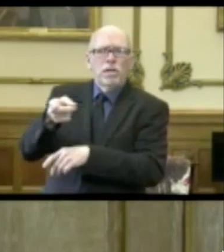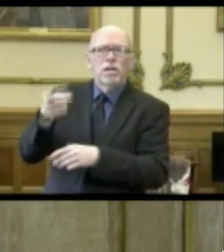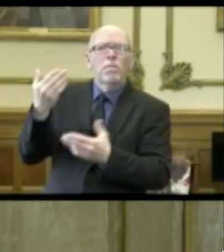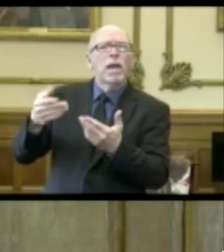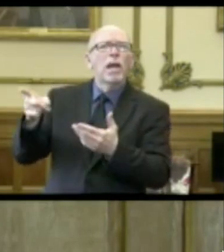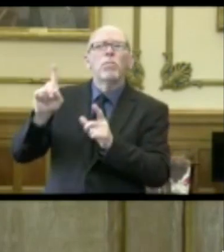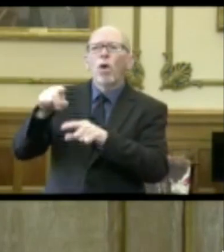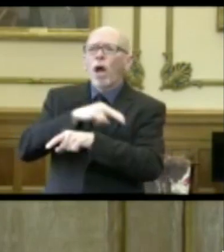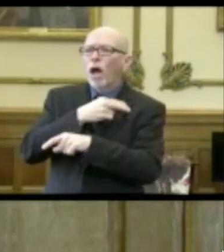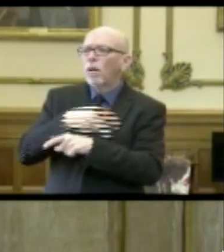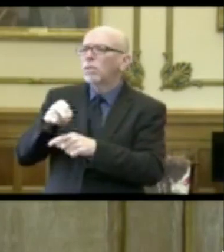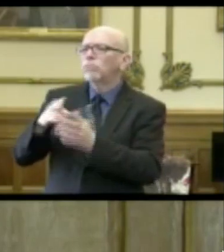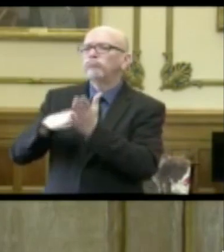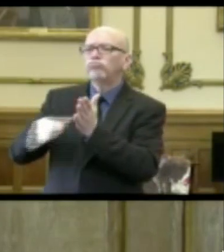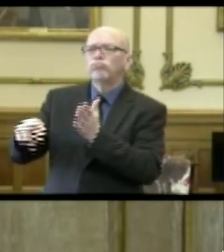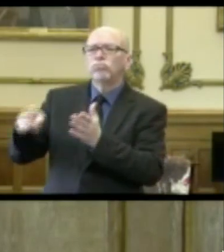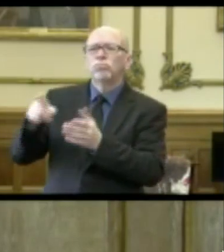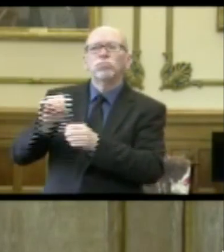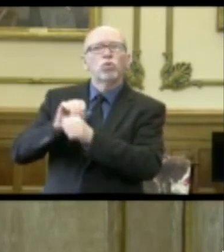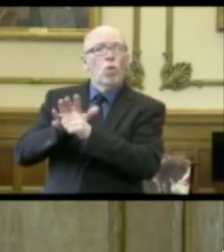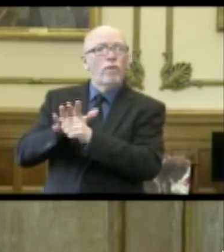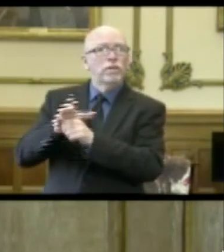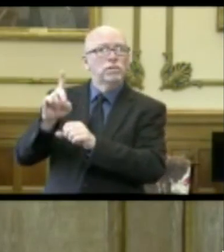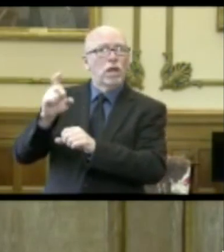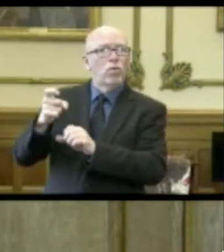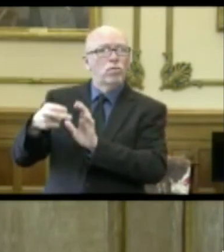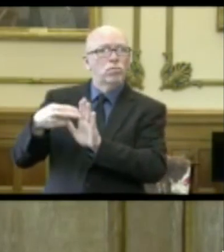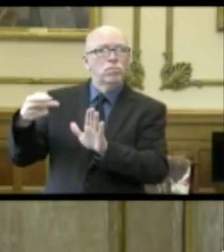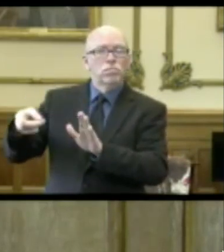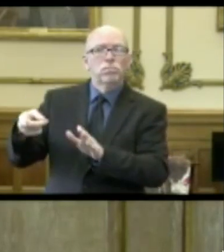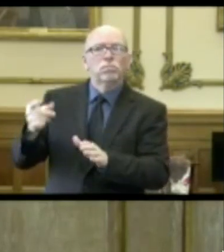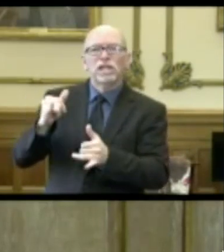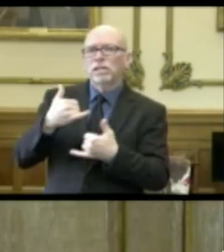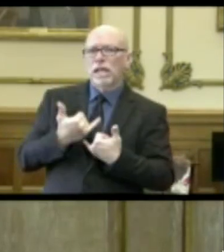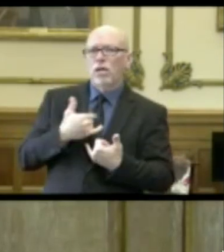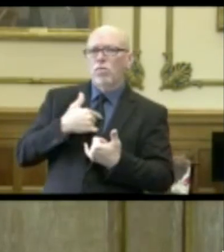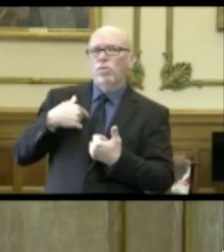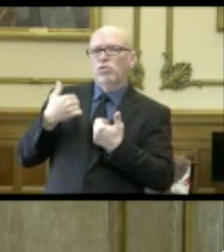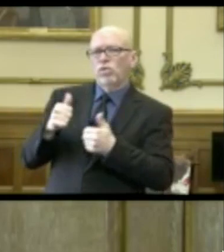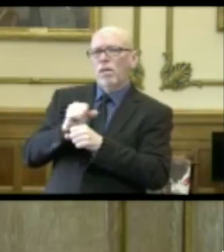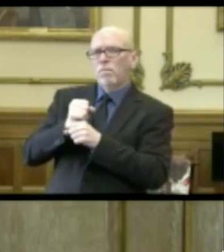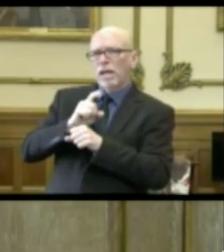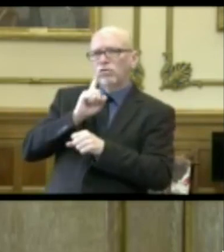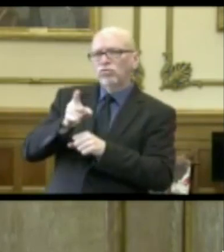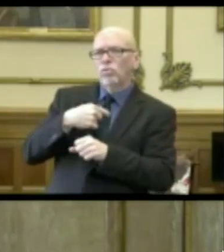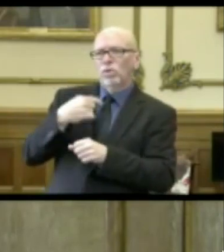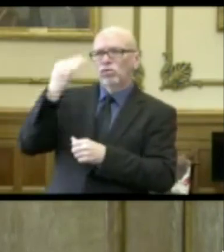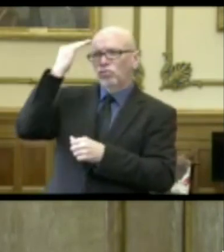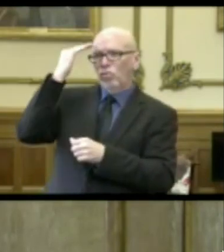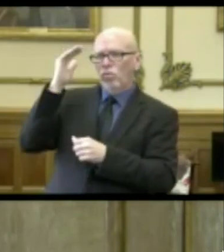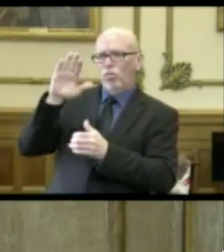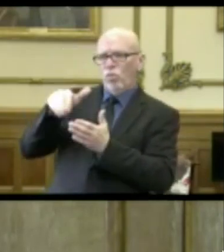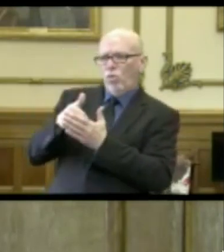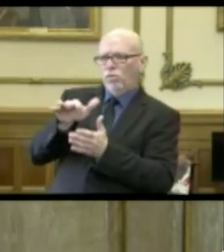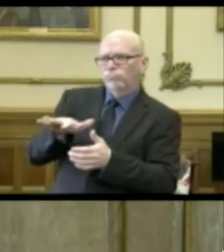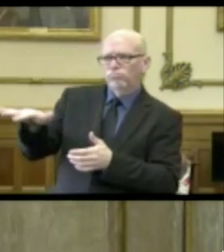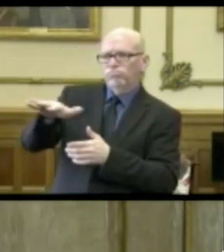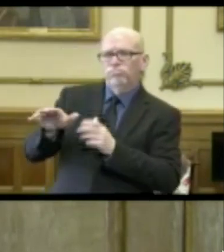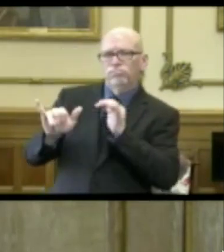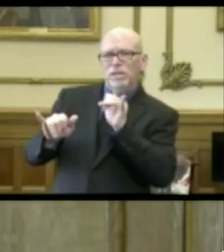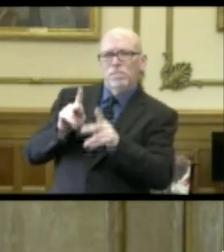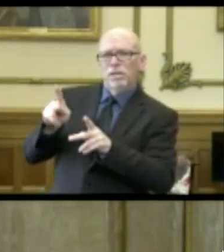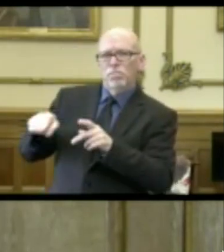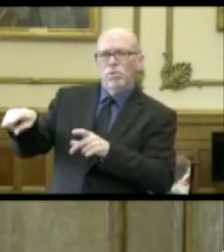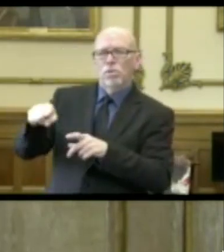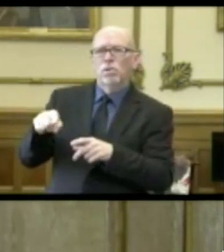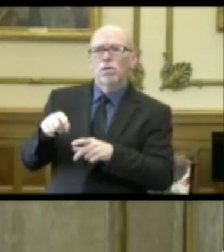discharged with the diagnosis of COVID-19, and that's what we're in the process of trying to make sure that we know all of those individuals in